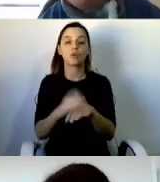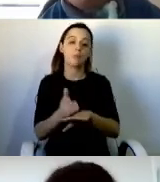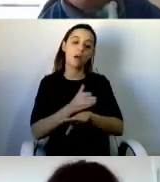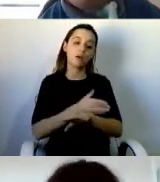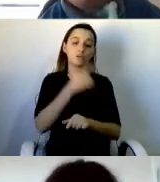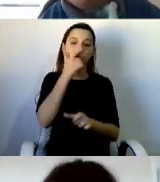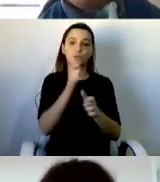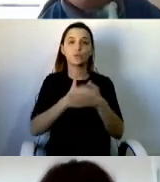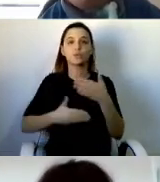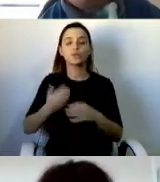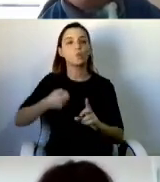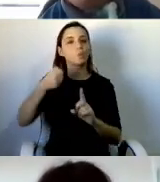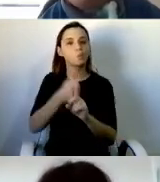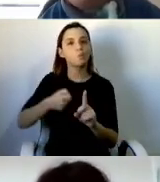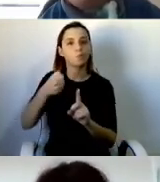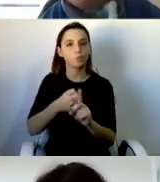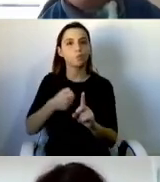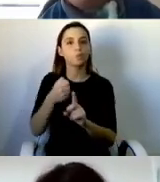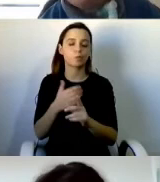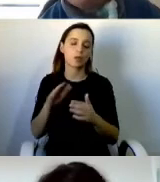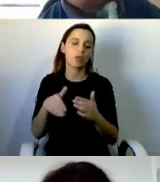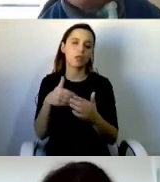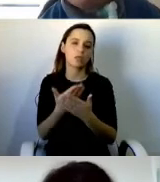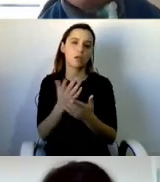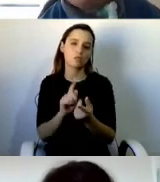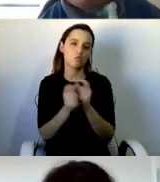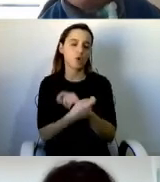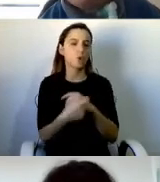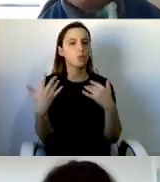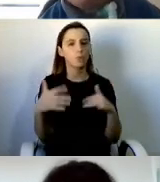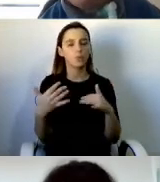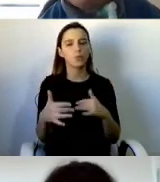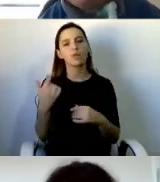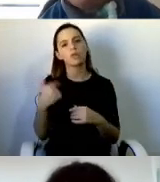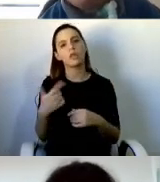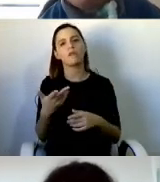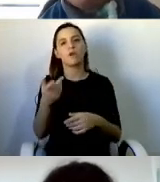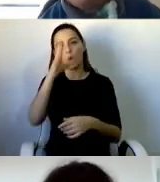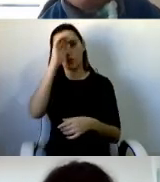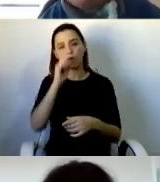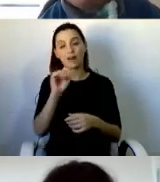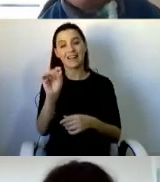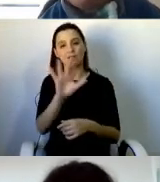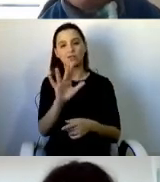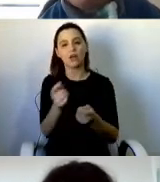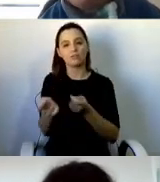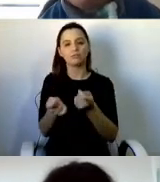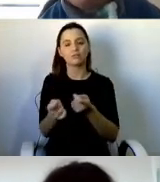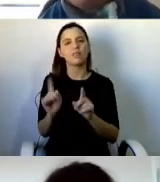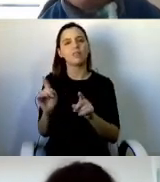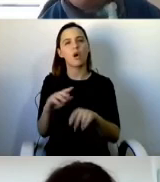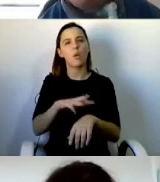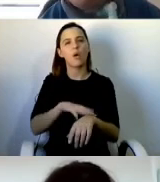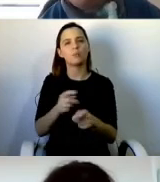It was to be administered by national government, not local councils. This was followed by the Direct